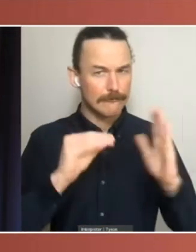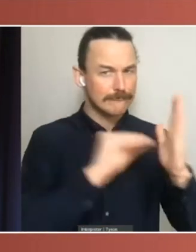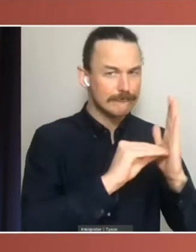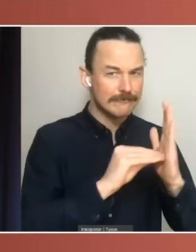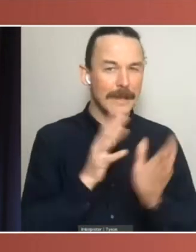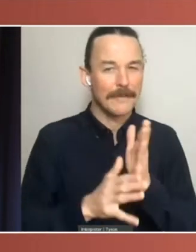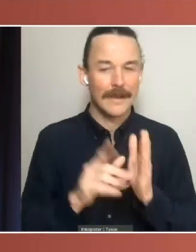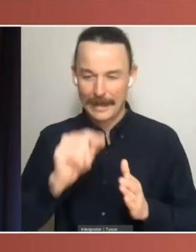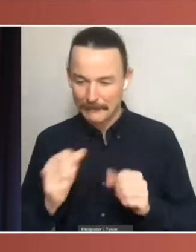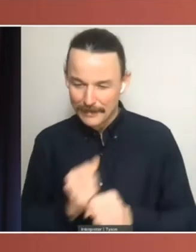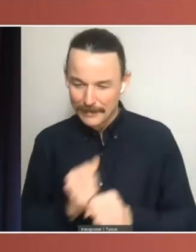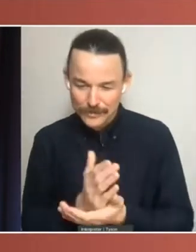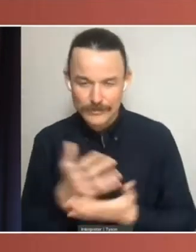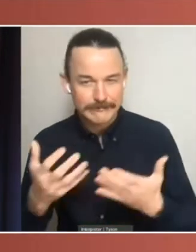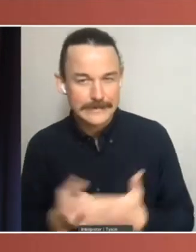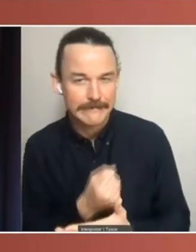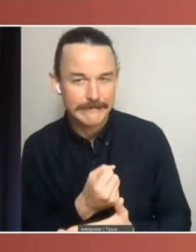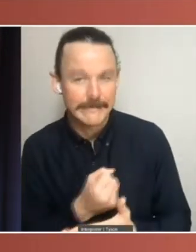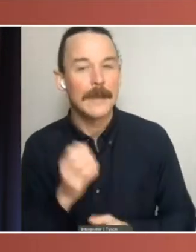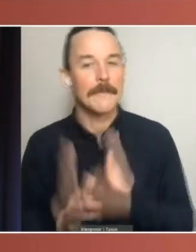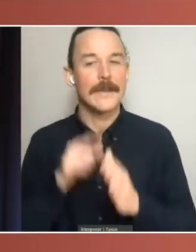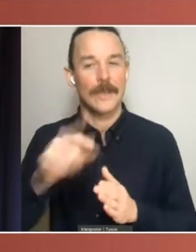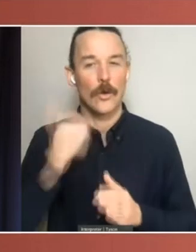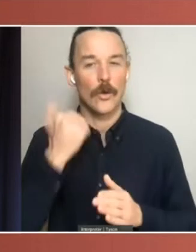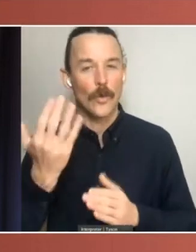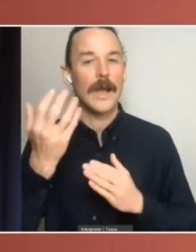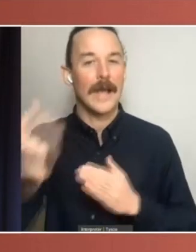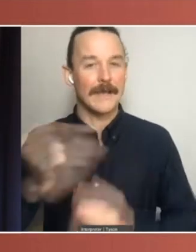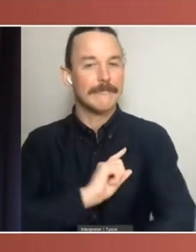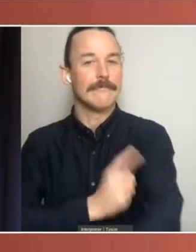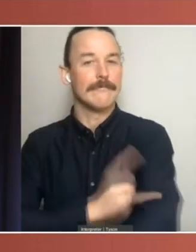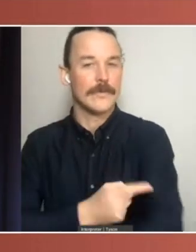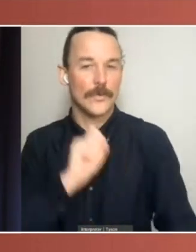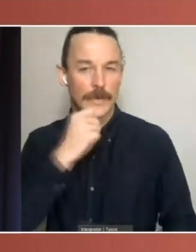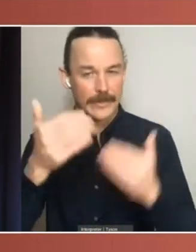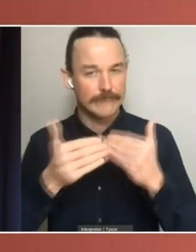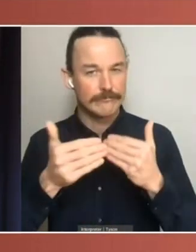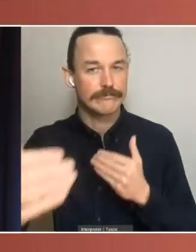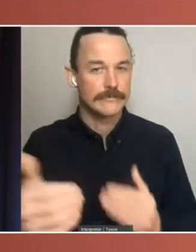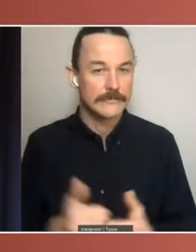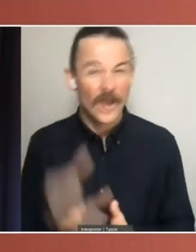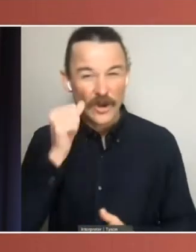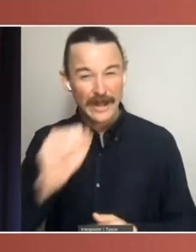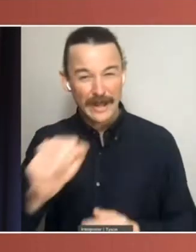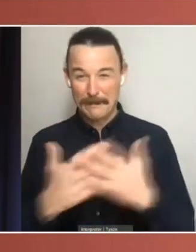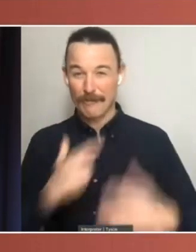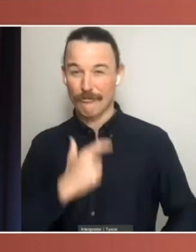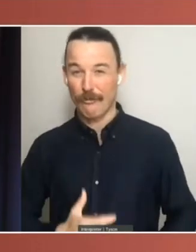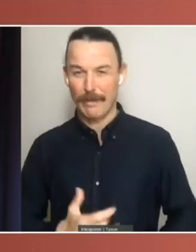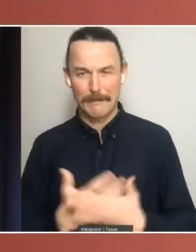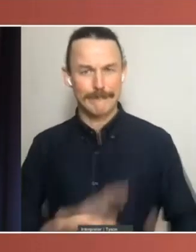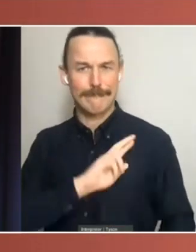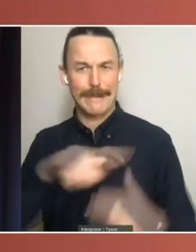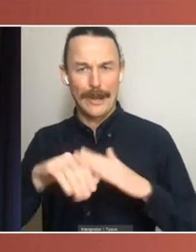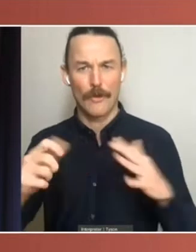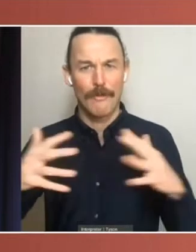status and power. That the Senate has this robust role in our Commonwealth was the intention of the founders, who at the